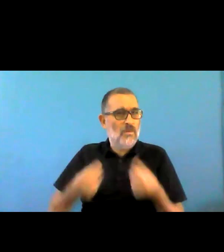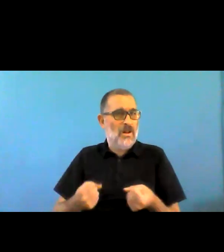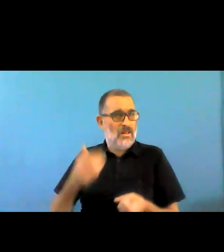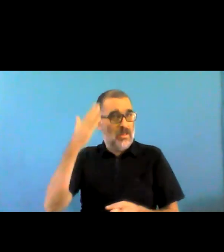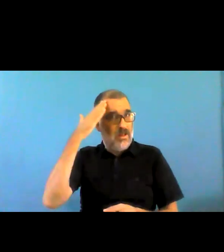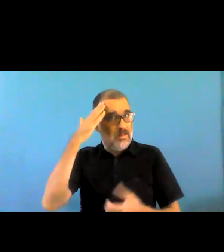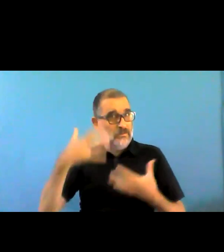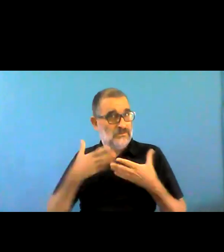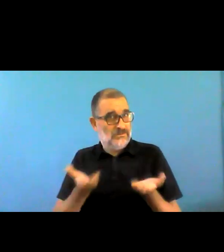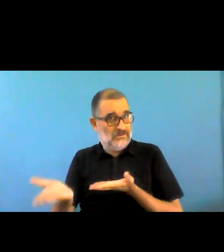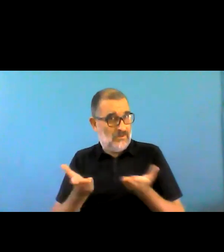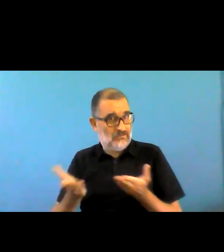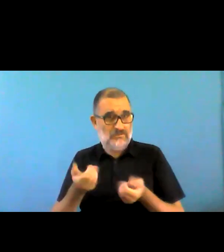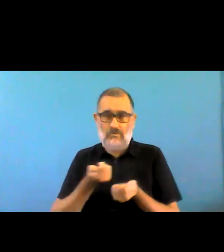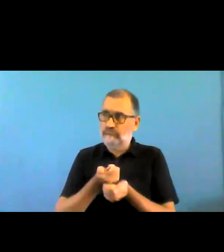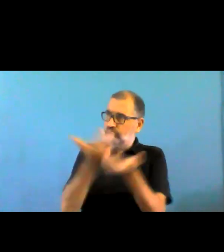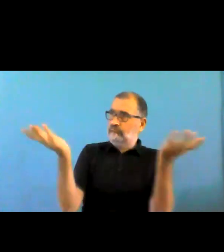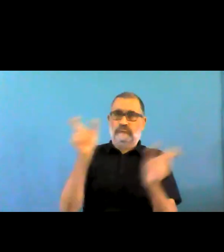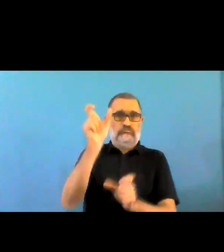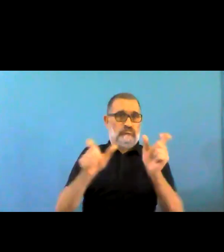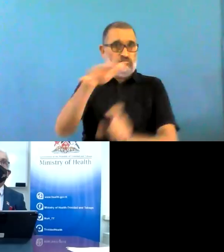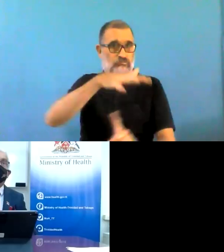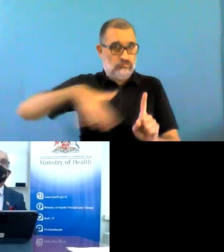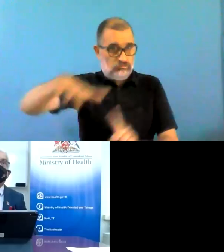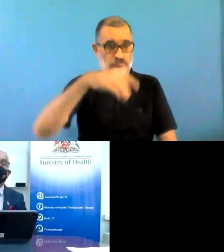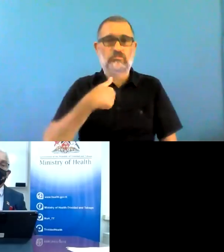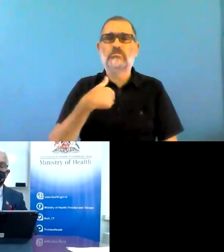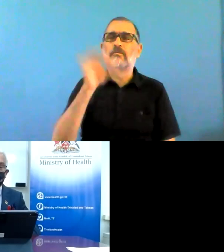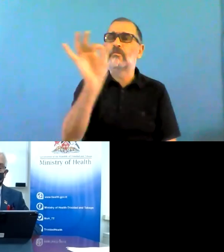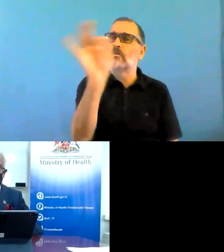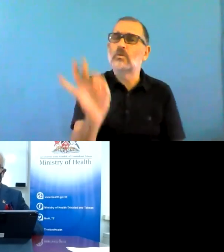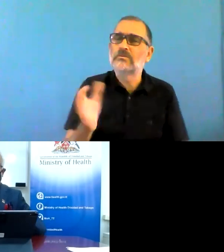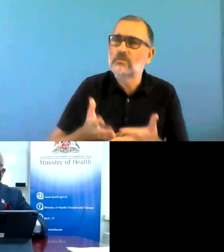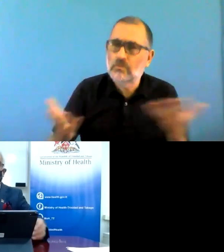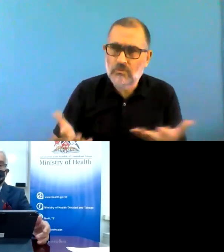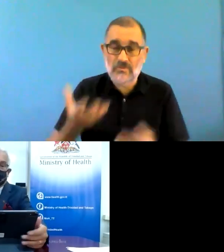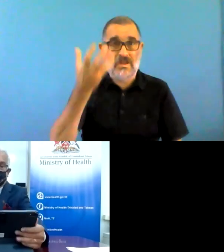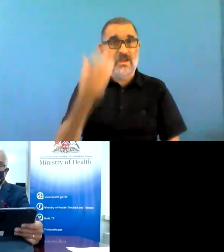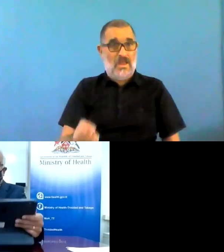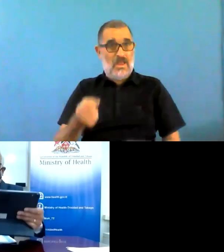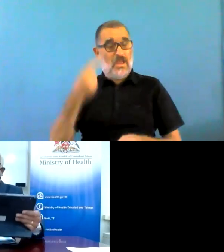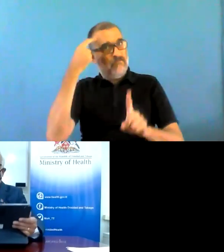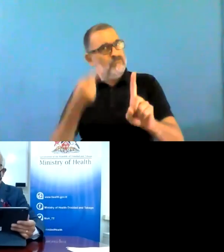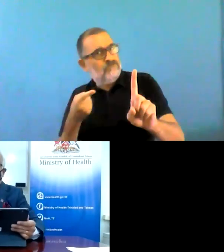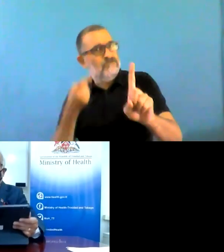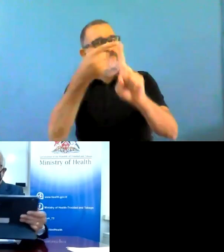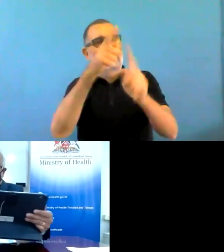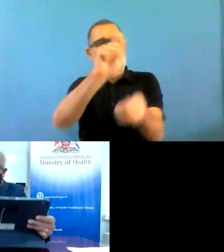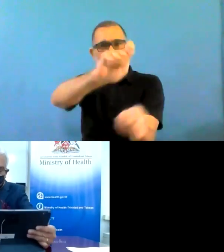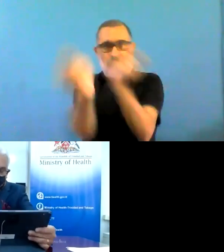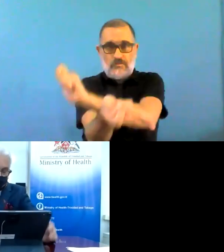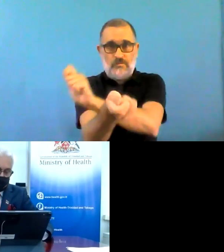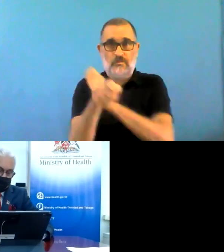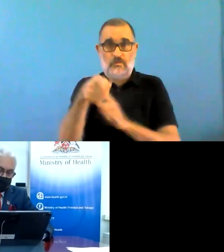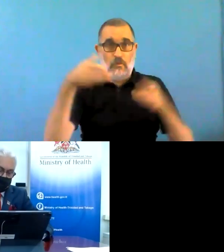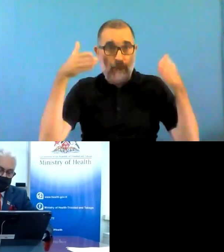that you foresee in the health system to address mental health in the long term? And what are